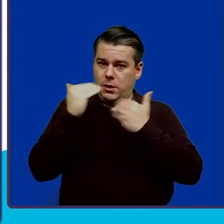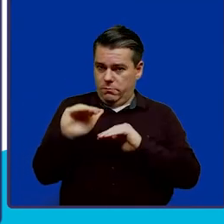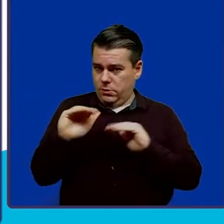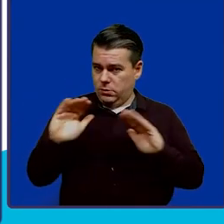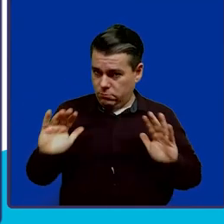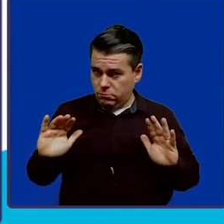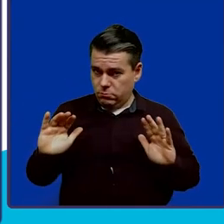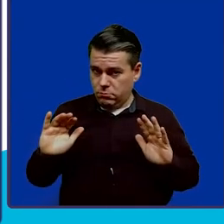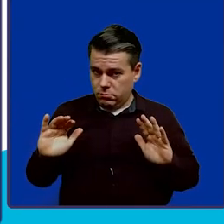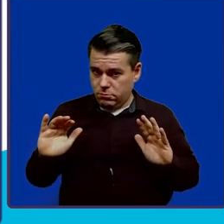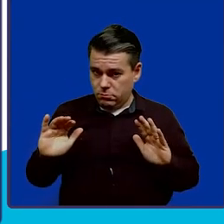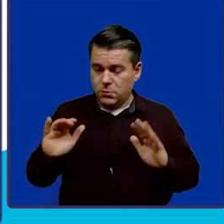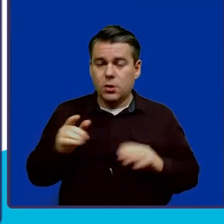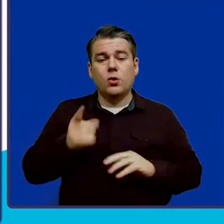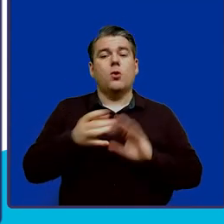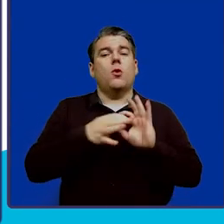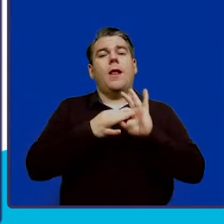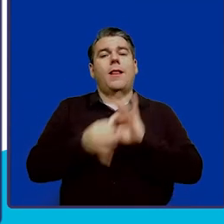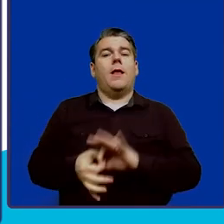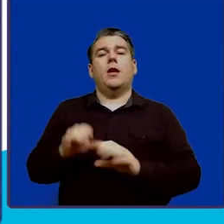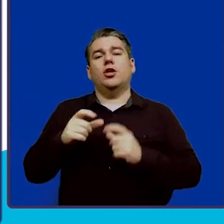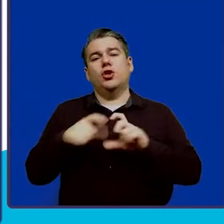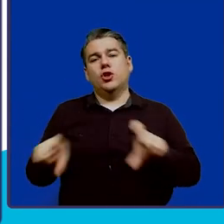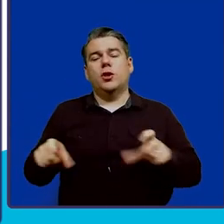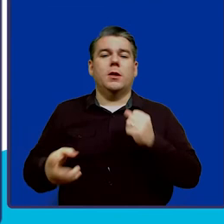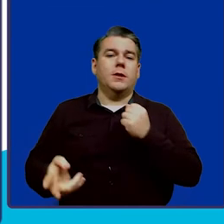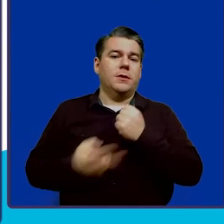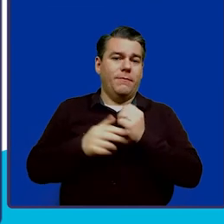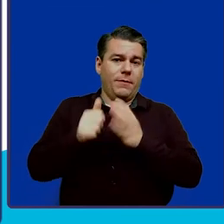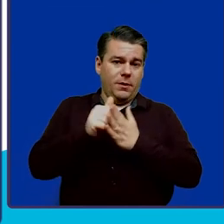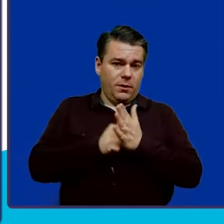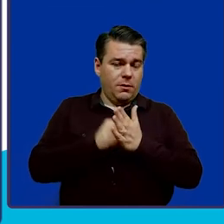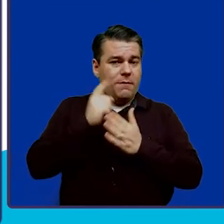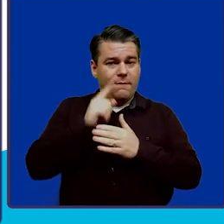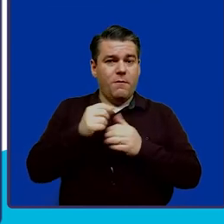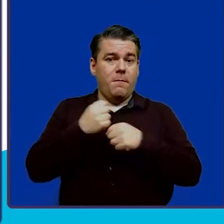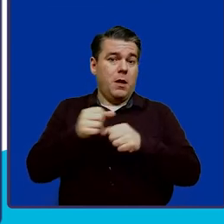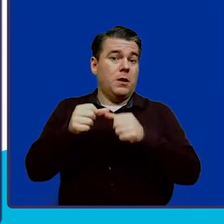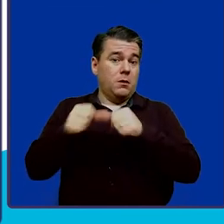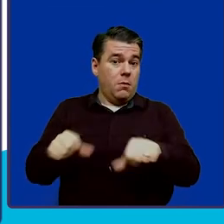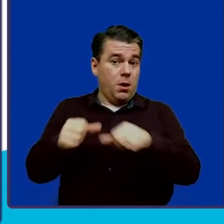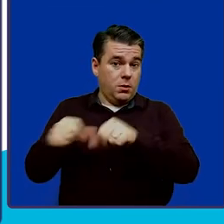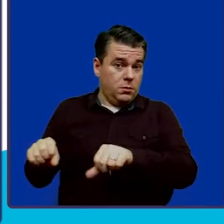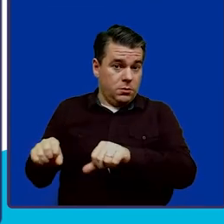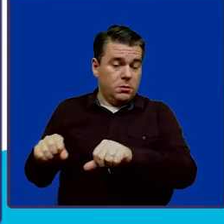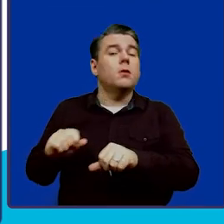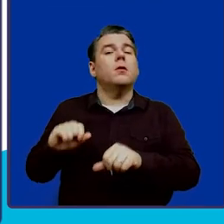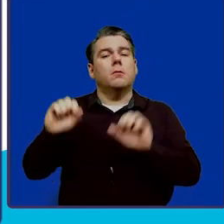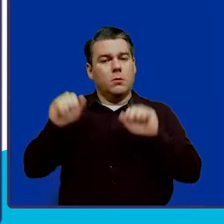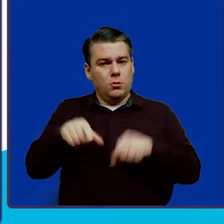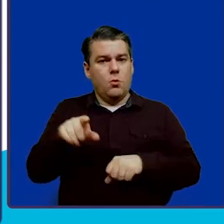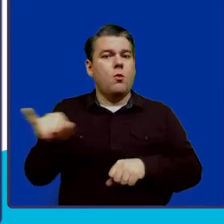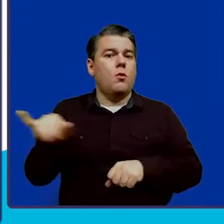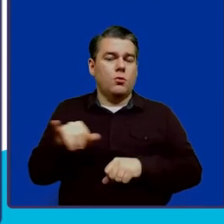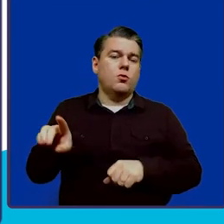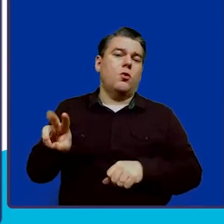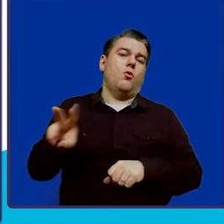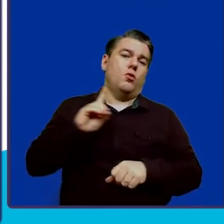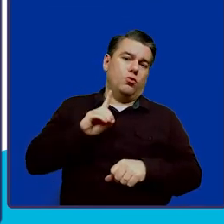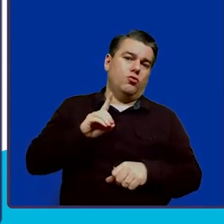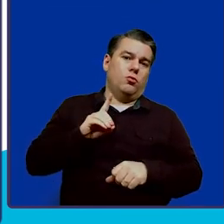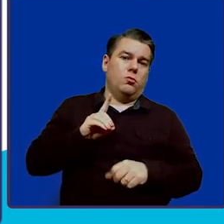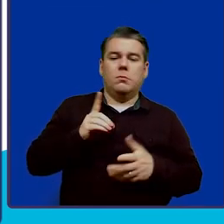withdrawals. If you linked a checking or savings account to make deposits, this is also how you can make a withdrawal